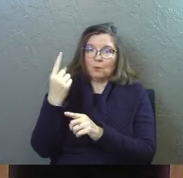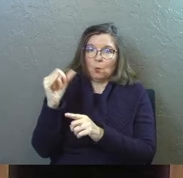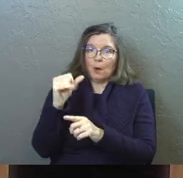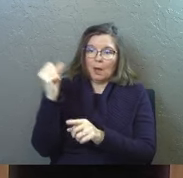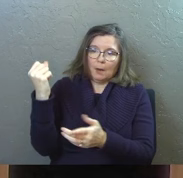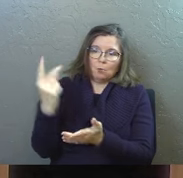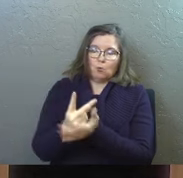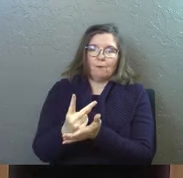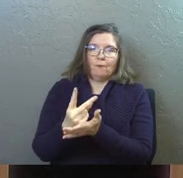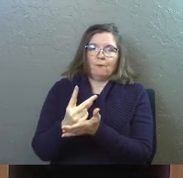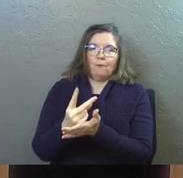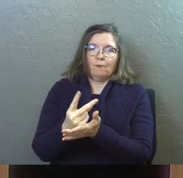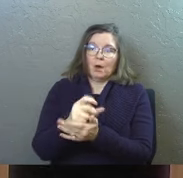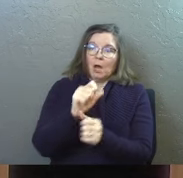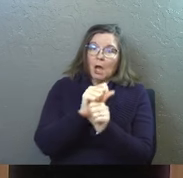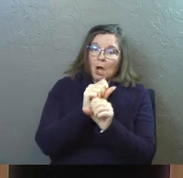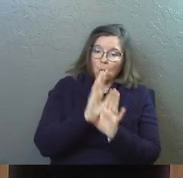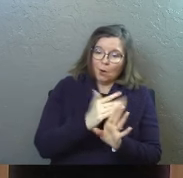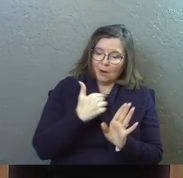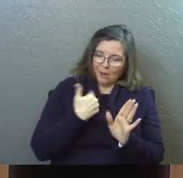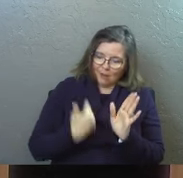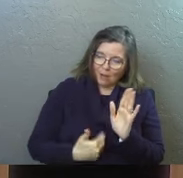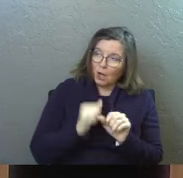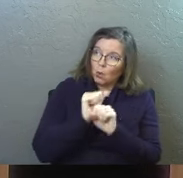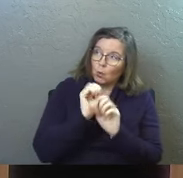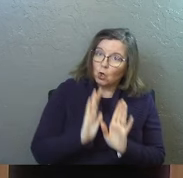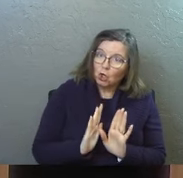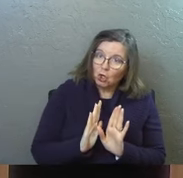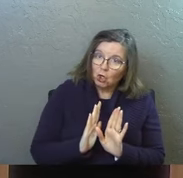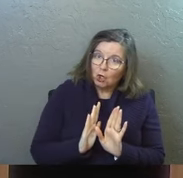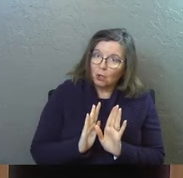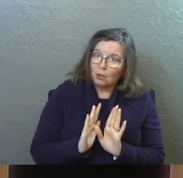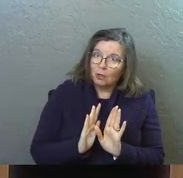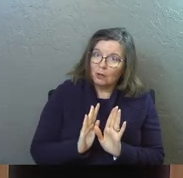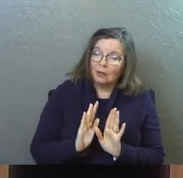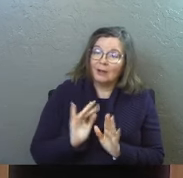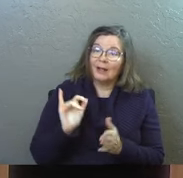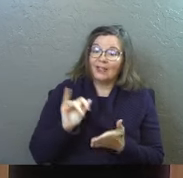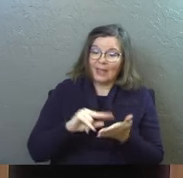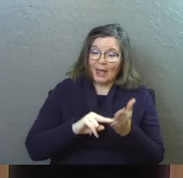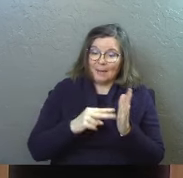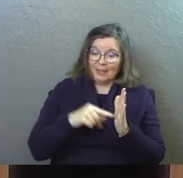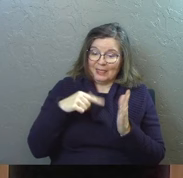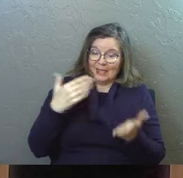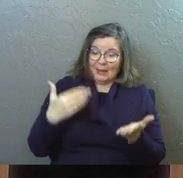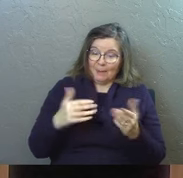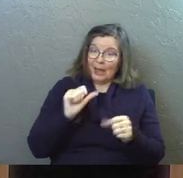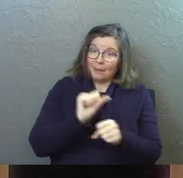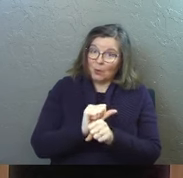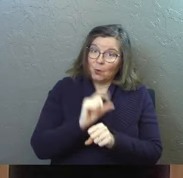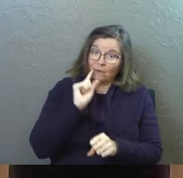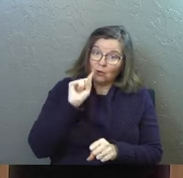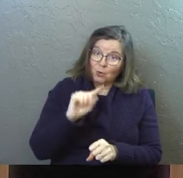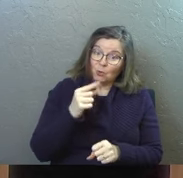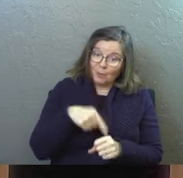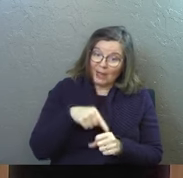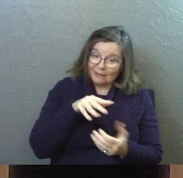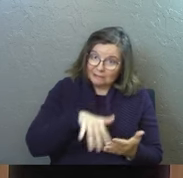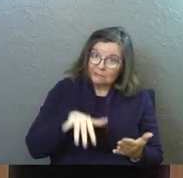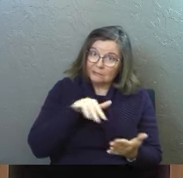approved a worker say worker a worker that means this might be work for you amen